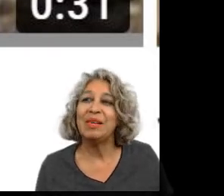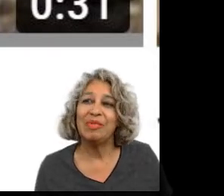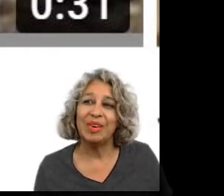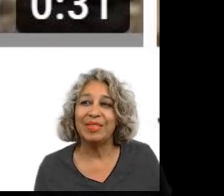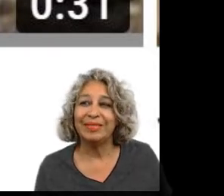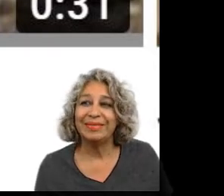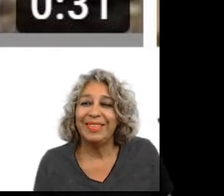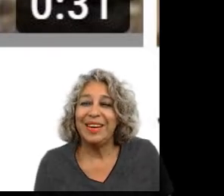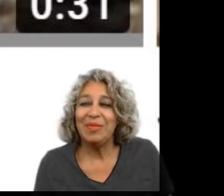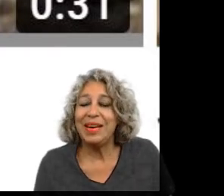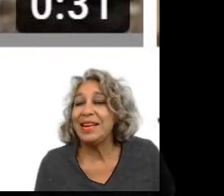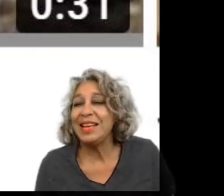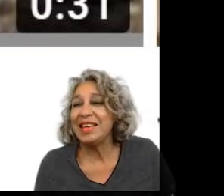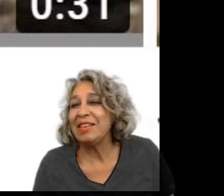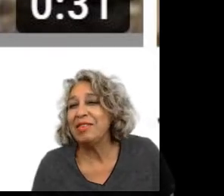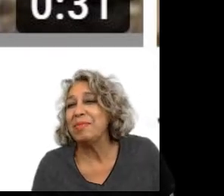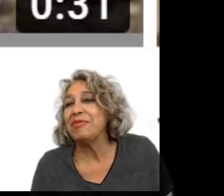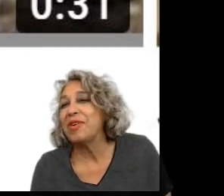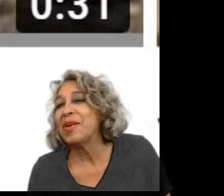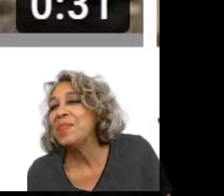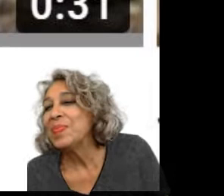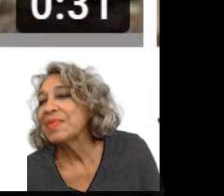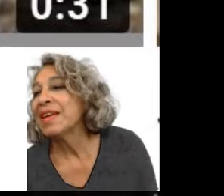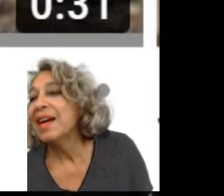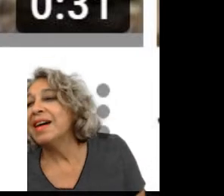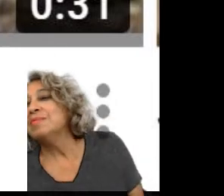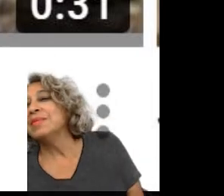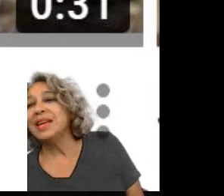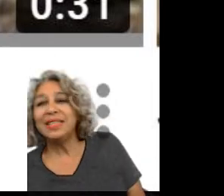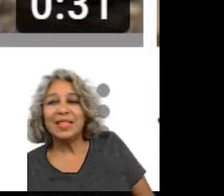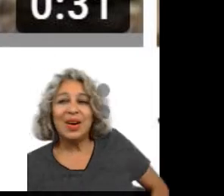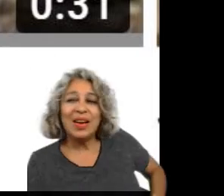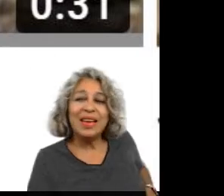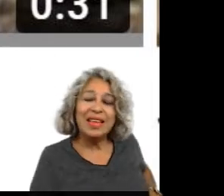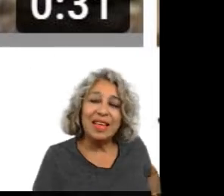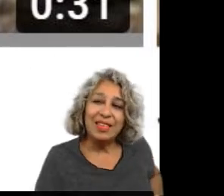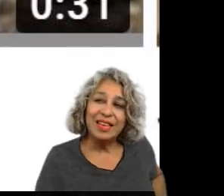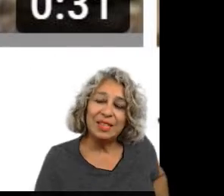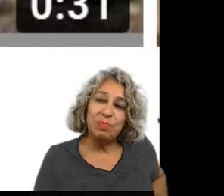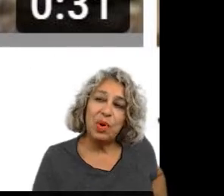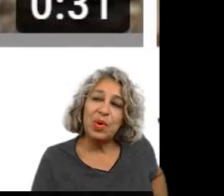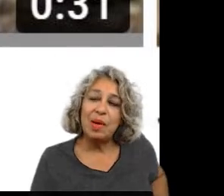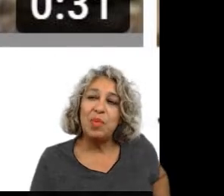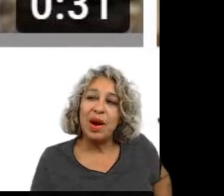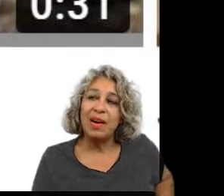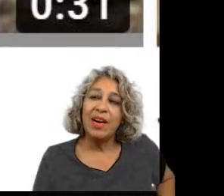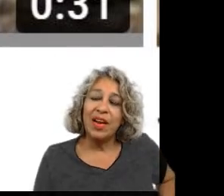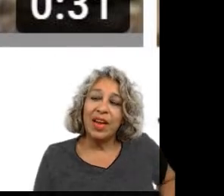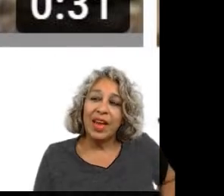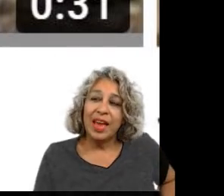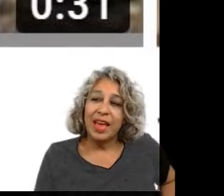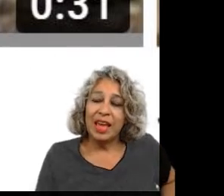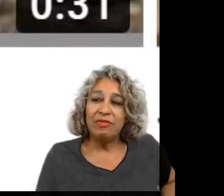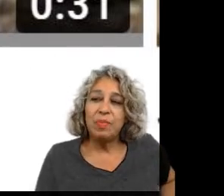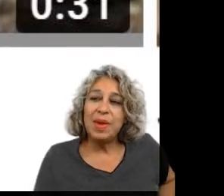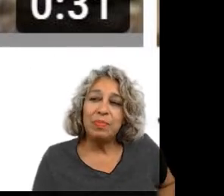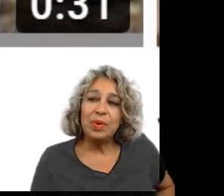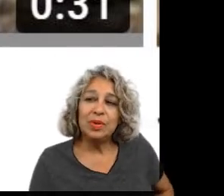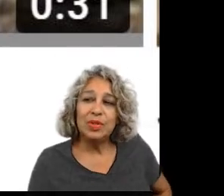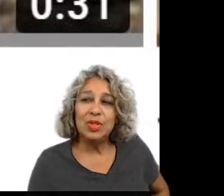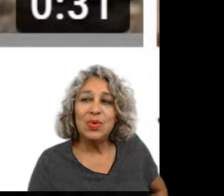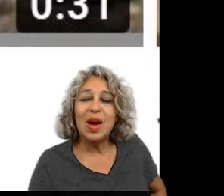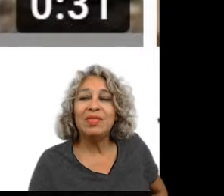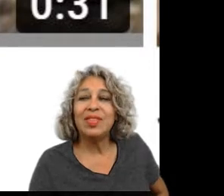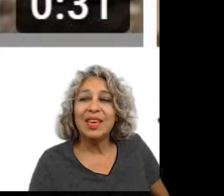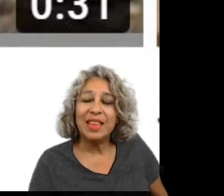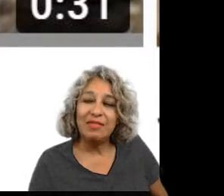himself or you know why didn't he think of it before um he's starting this program where if the people